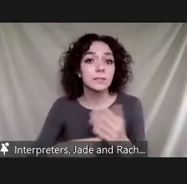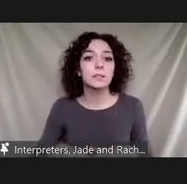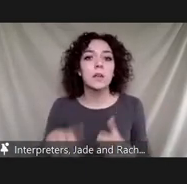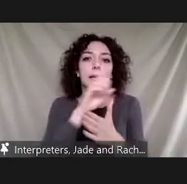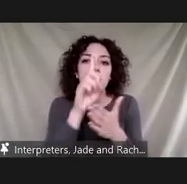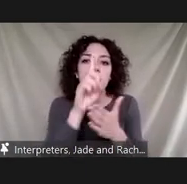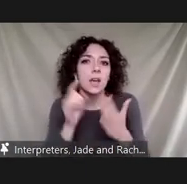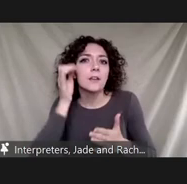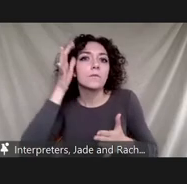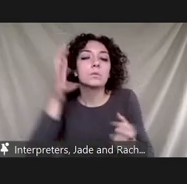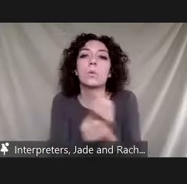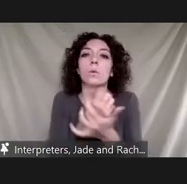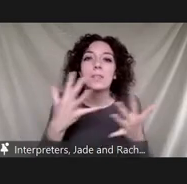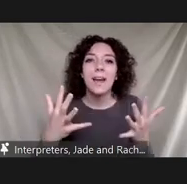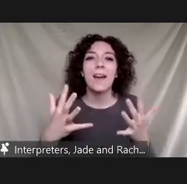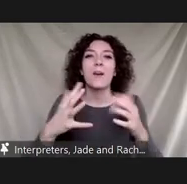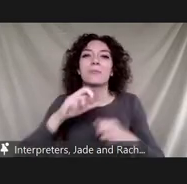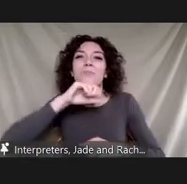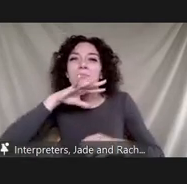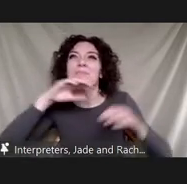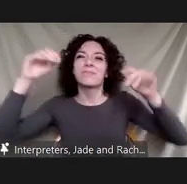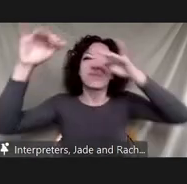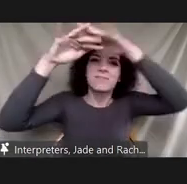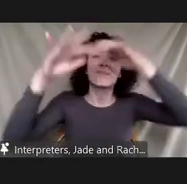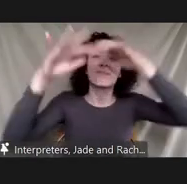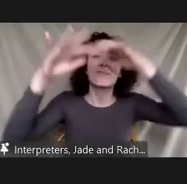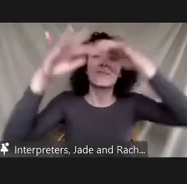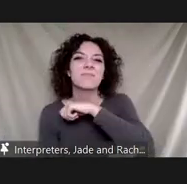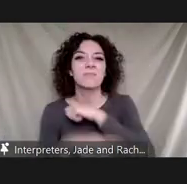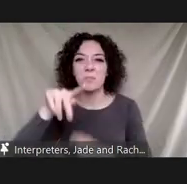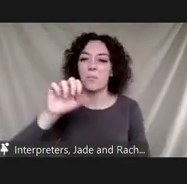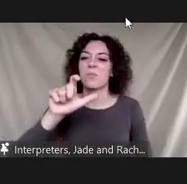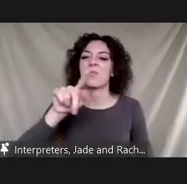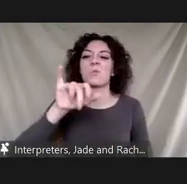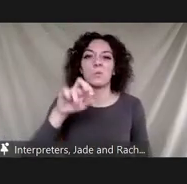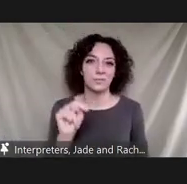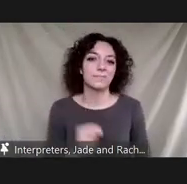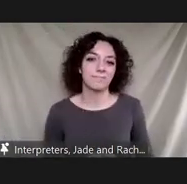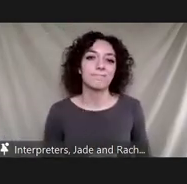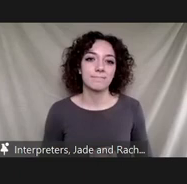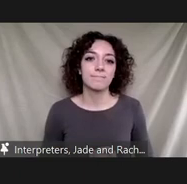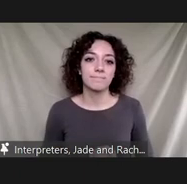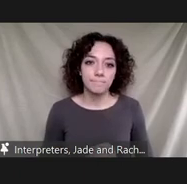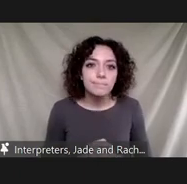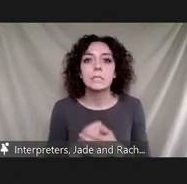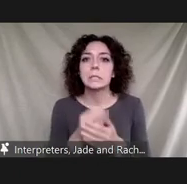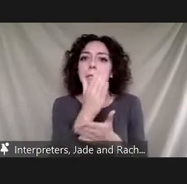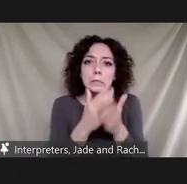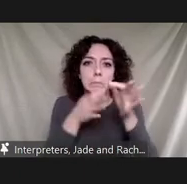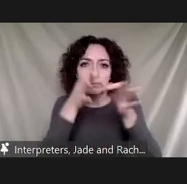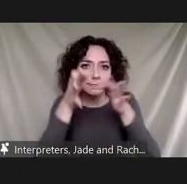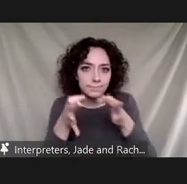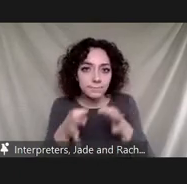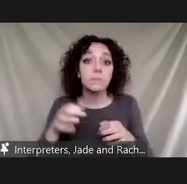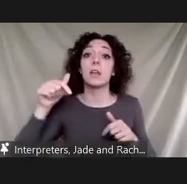a future without pollution and waste some logistics we are recording this